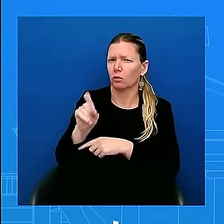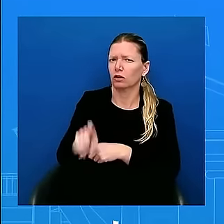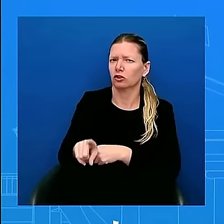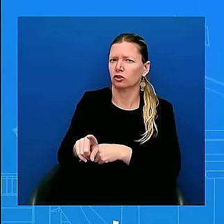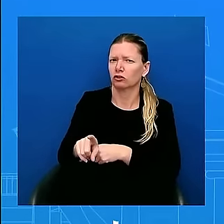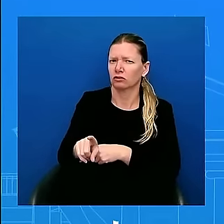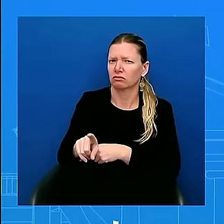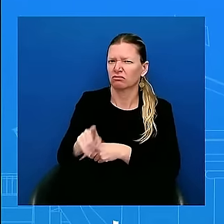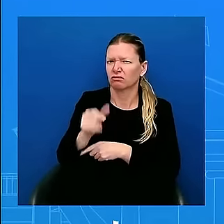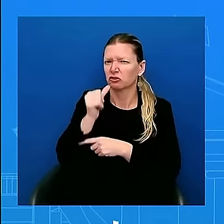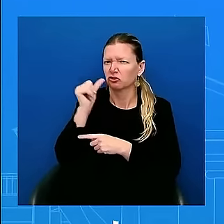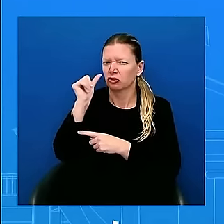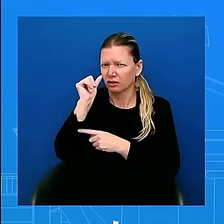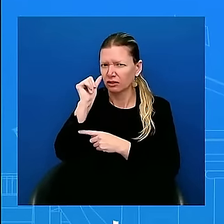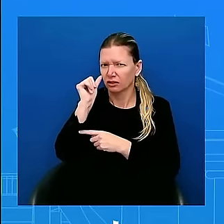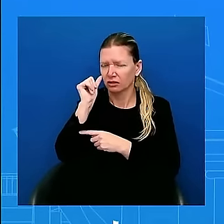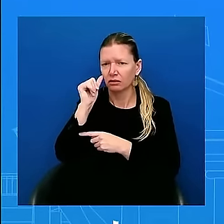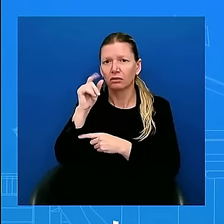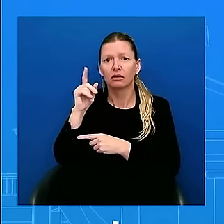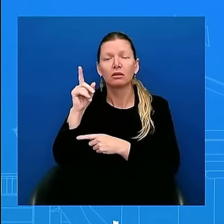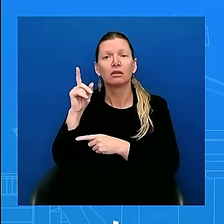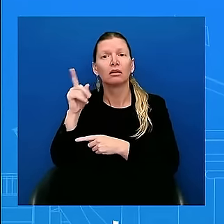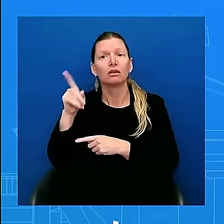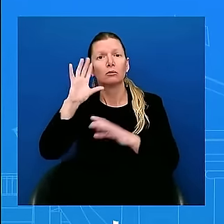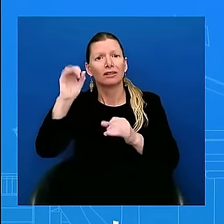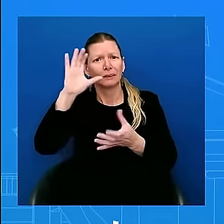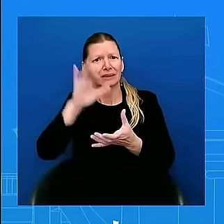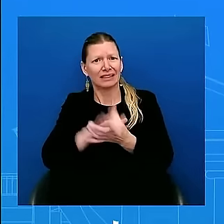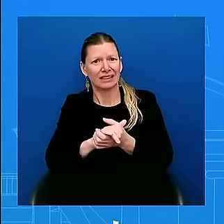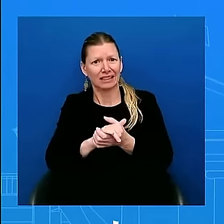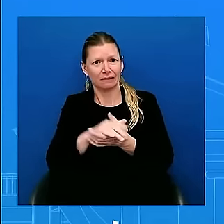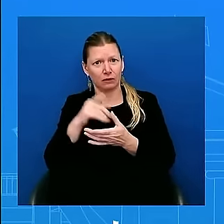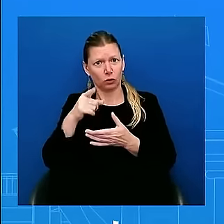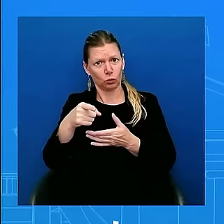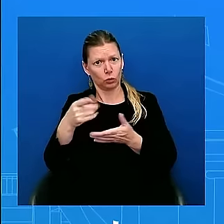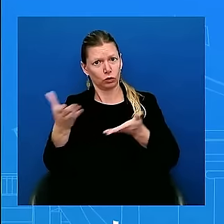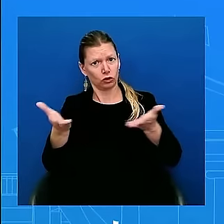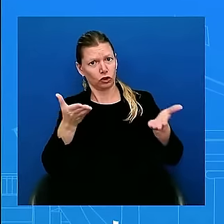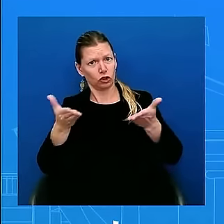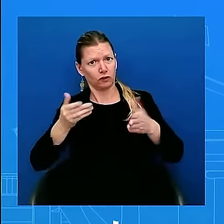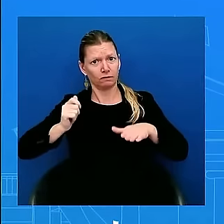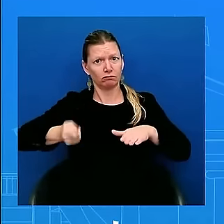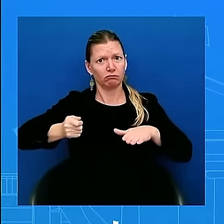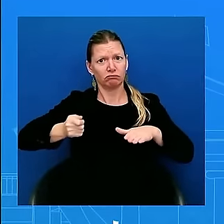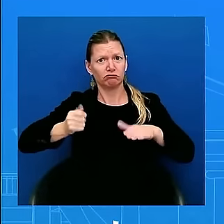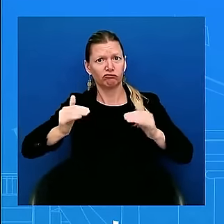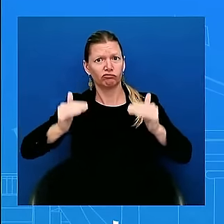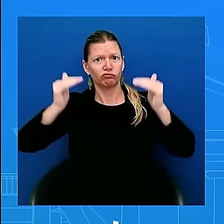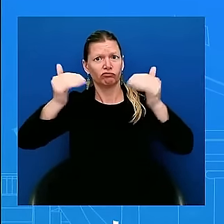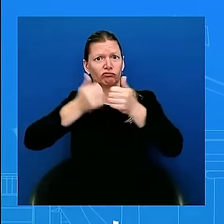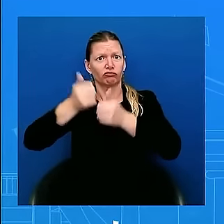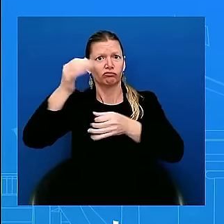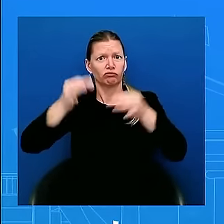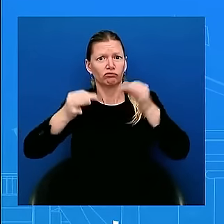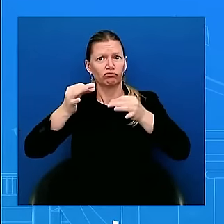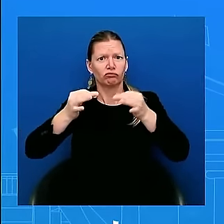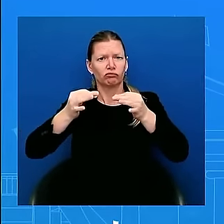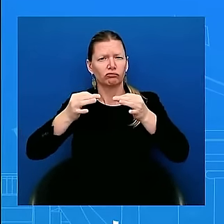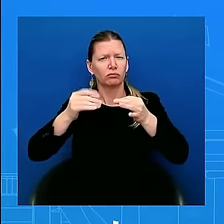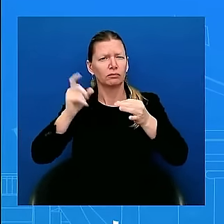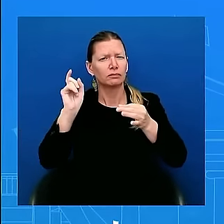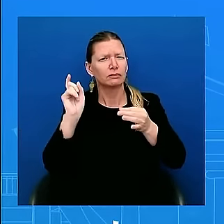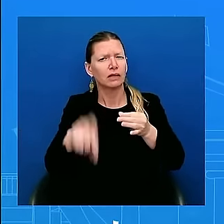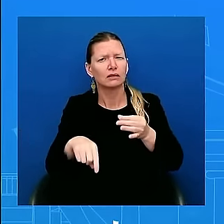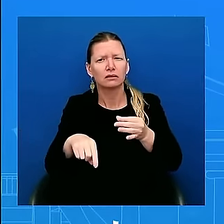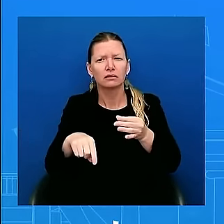office you should be held to a transparency accountability and you should be held to a high ethics that's what the president believes I'm